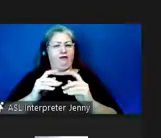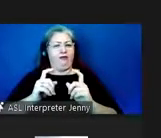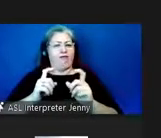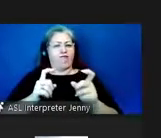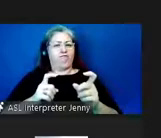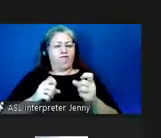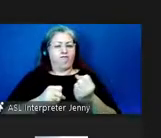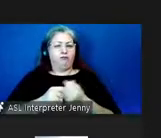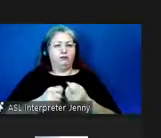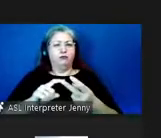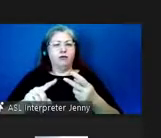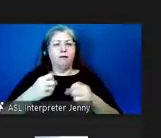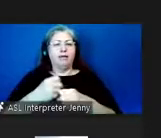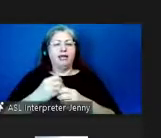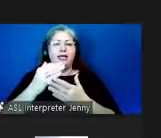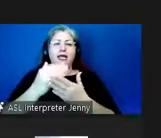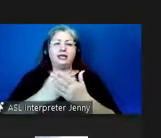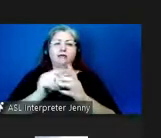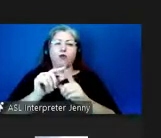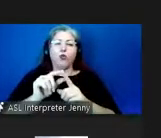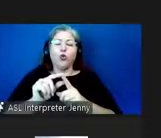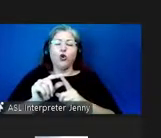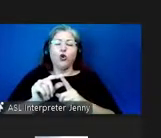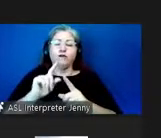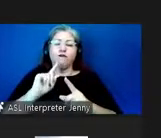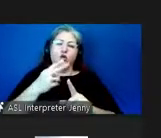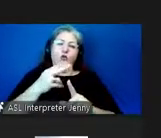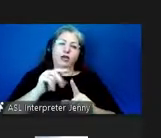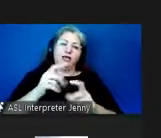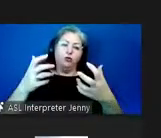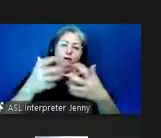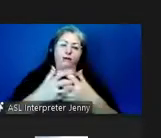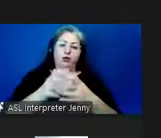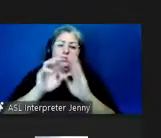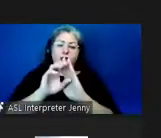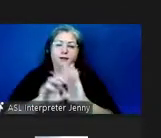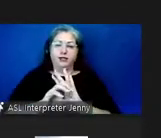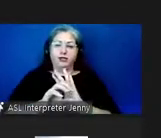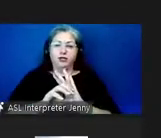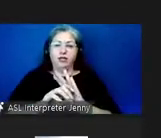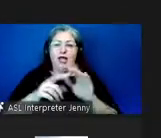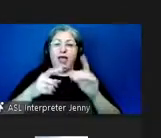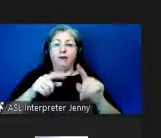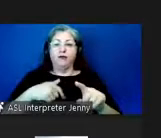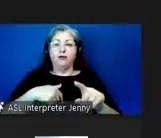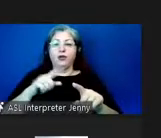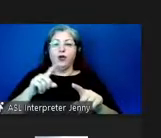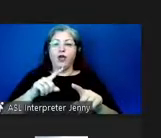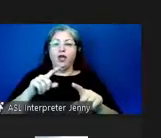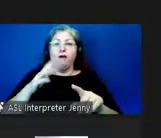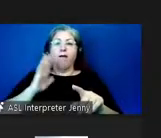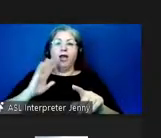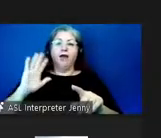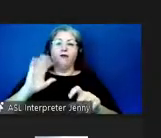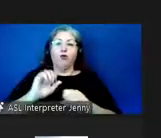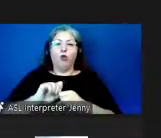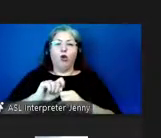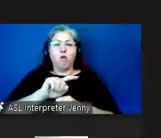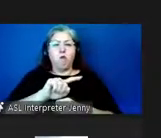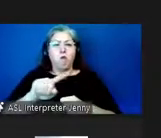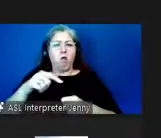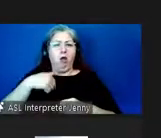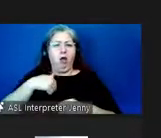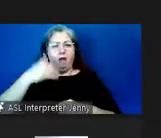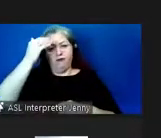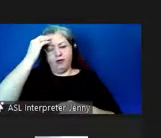simple list of words for huaki to sync with images occurs for me within the context of works that i am very familiar with